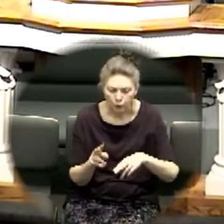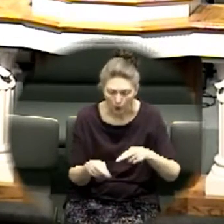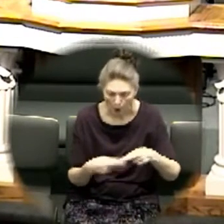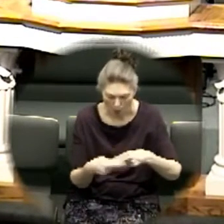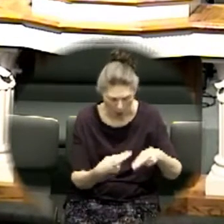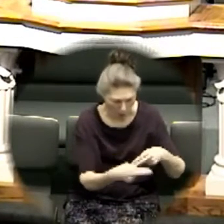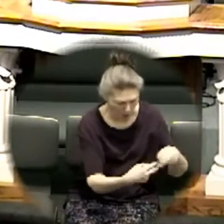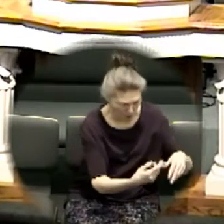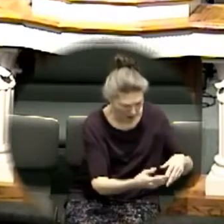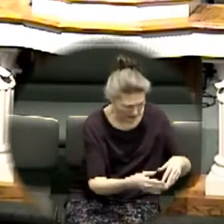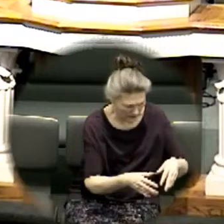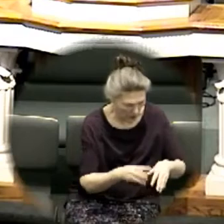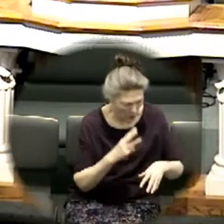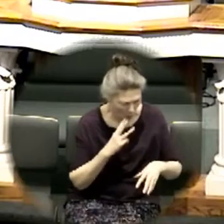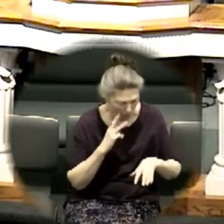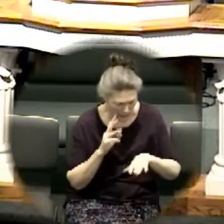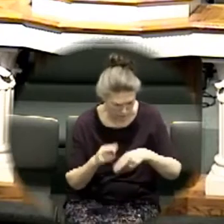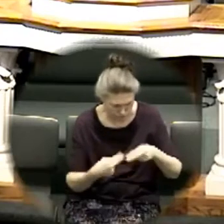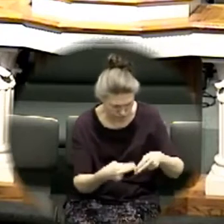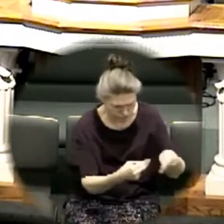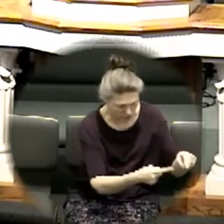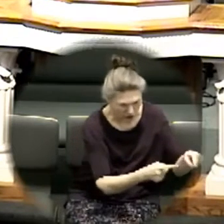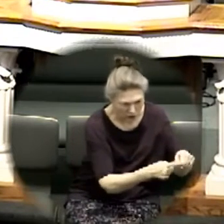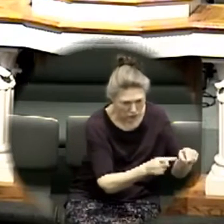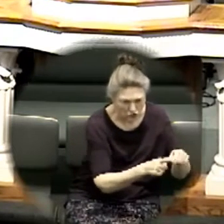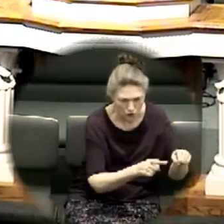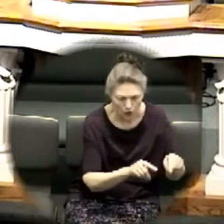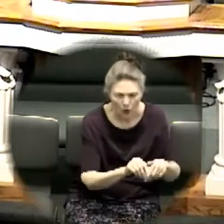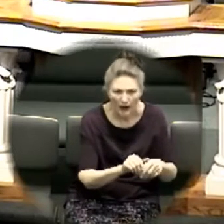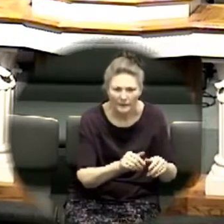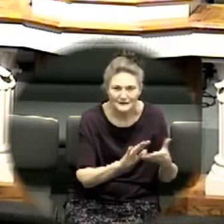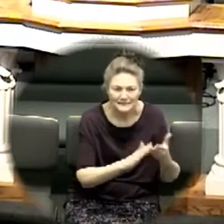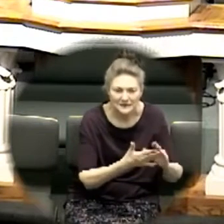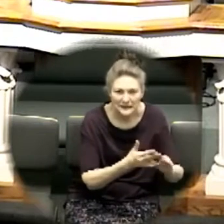water of Jordan all the way to Adam